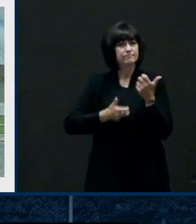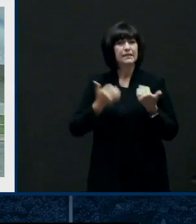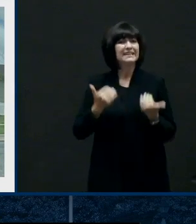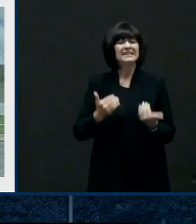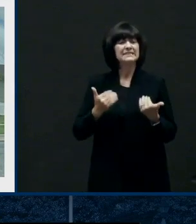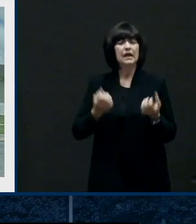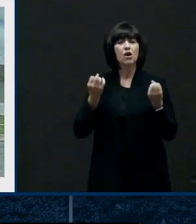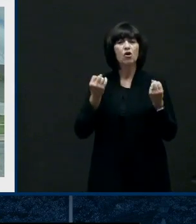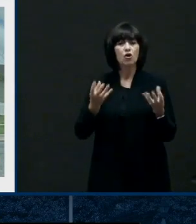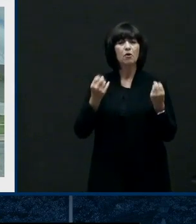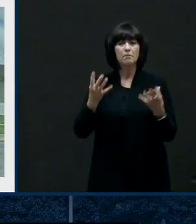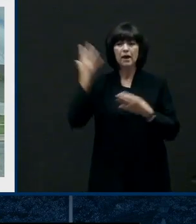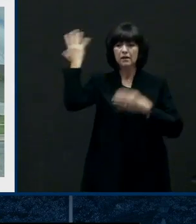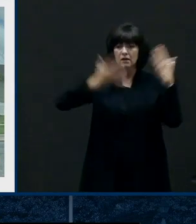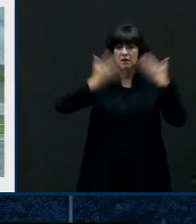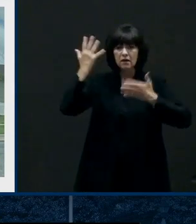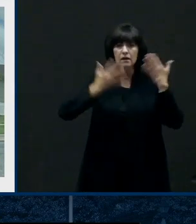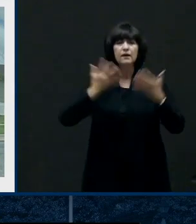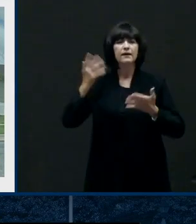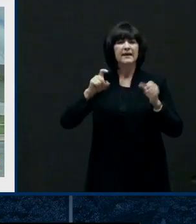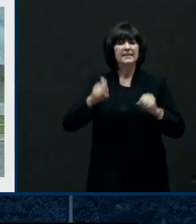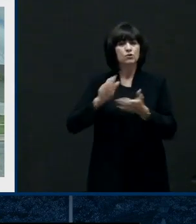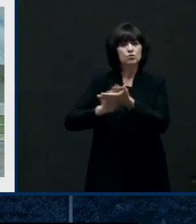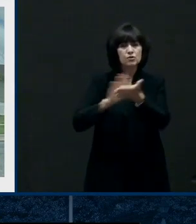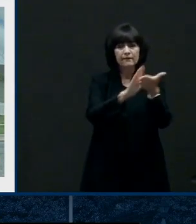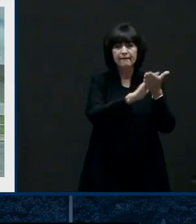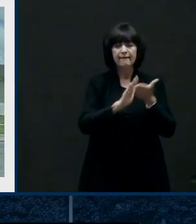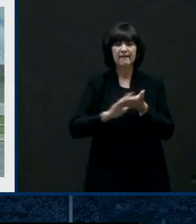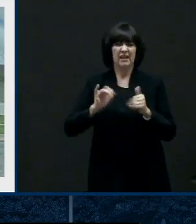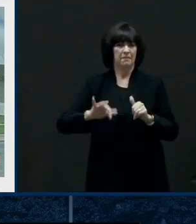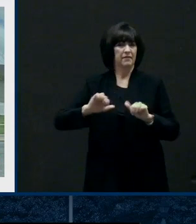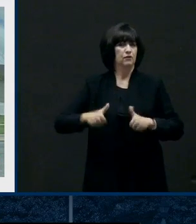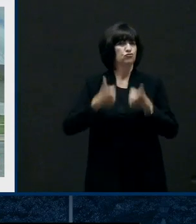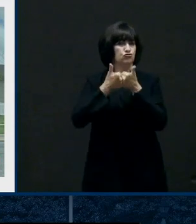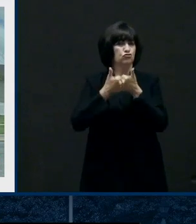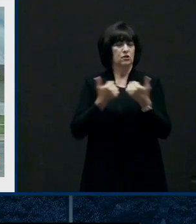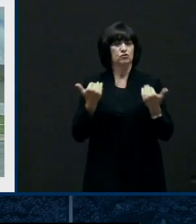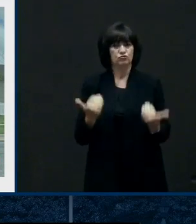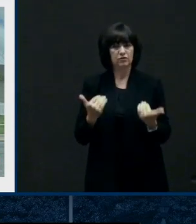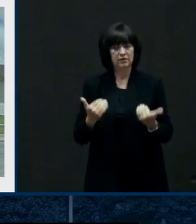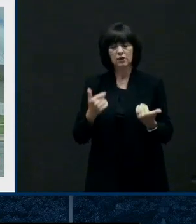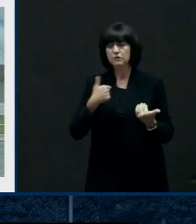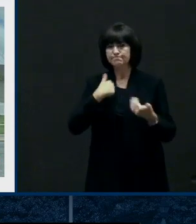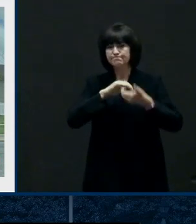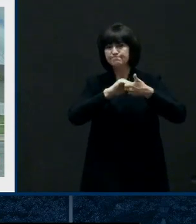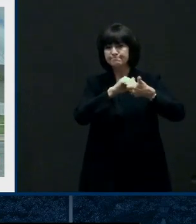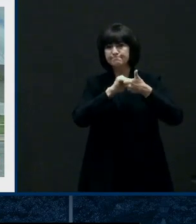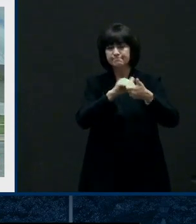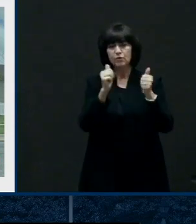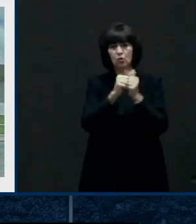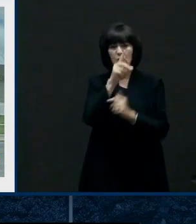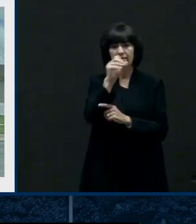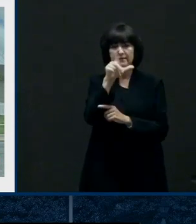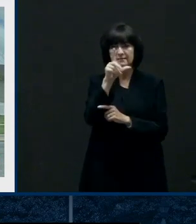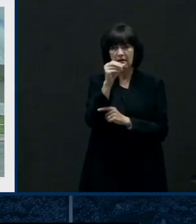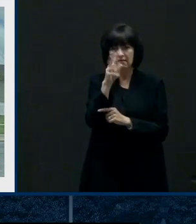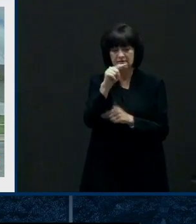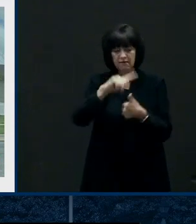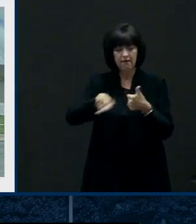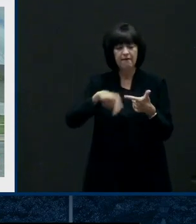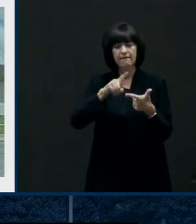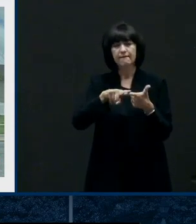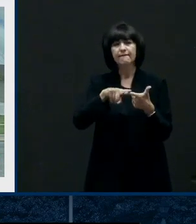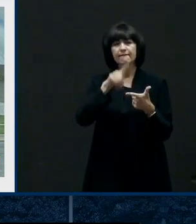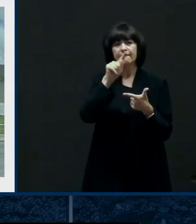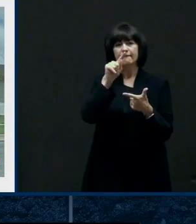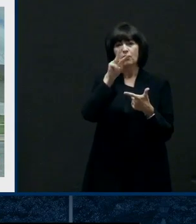now. And we're working with our state legislators. We're working with the Solid Waste Authority, with Delta, with others to see what, if anything, we're able to